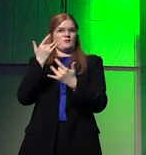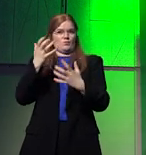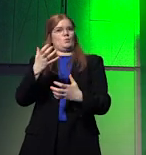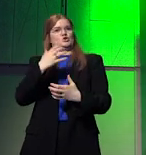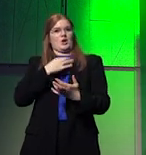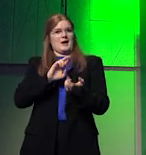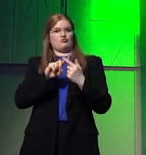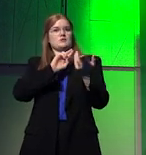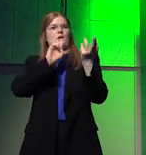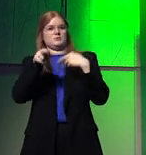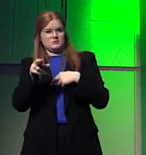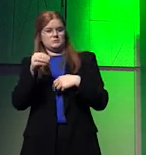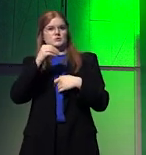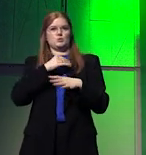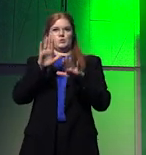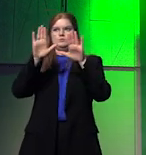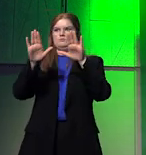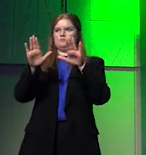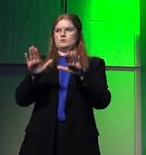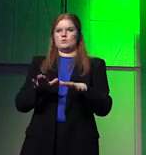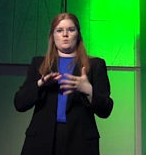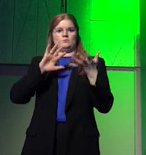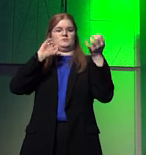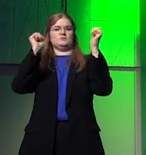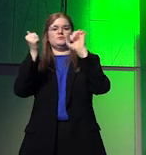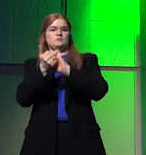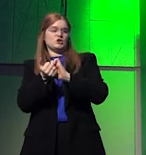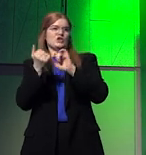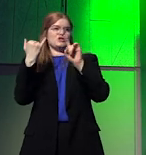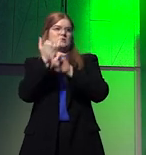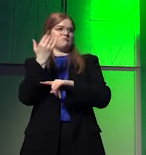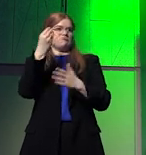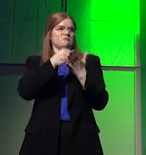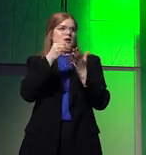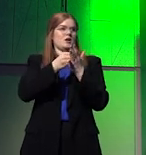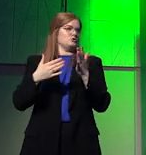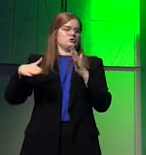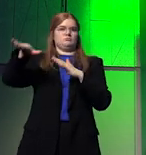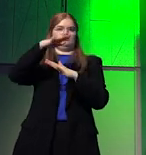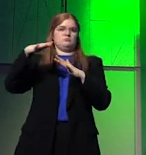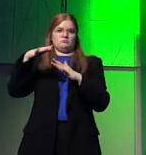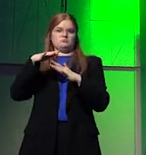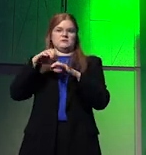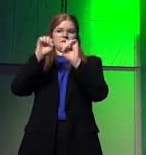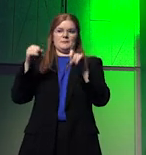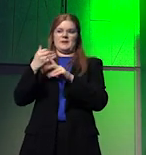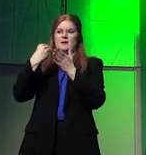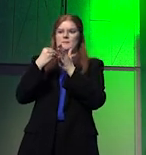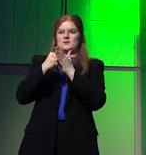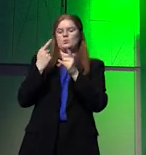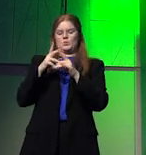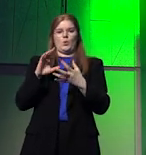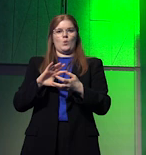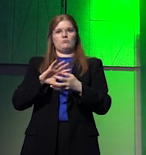shocks and the gradual sort of changes in the ecological base of economics, which will